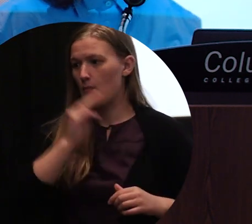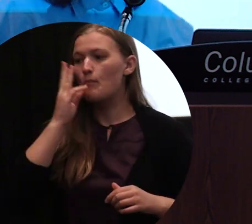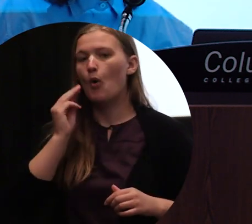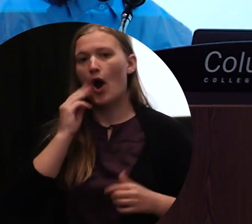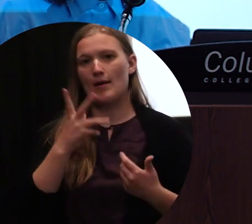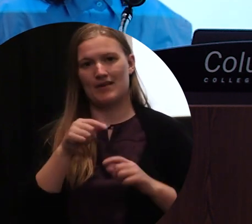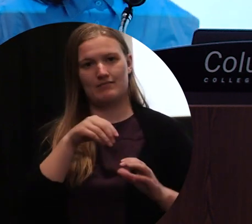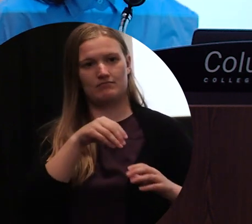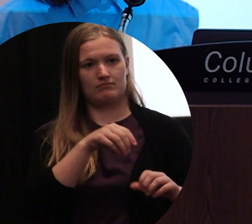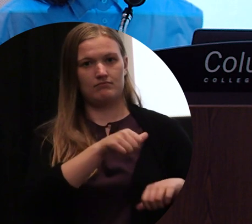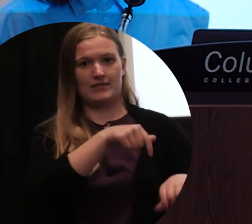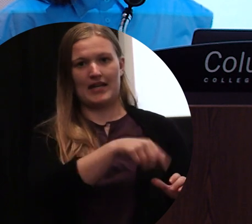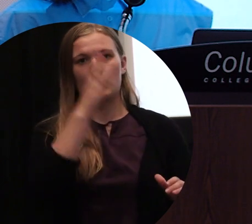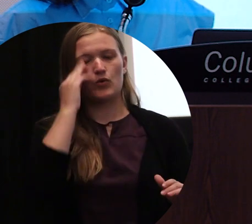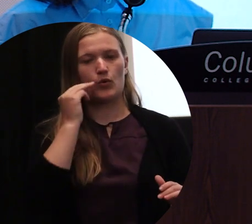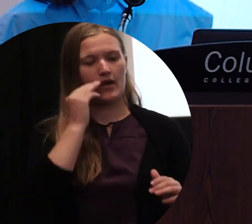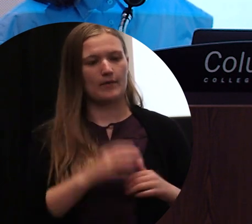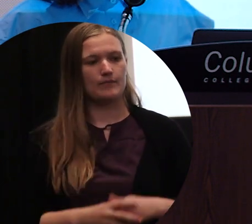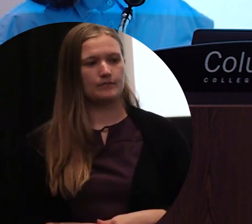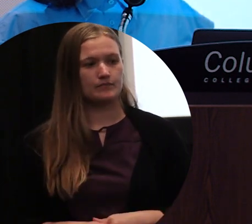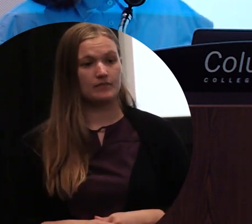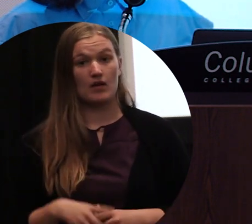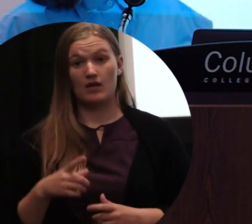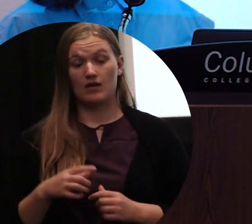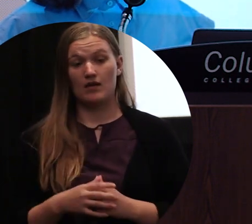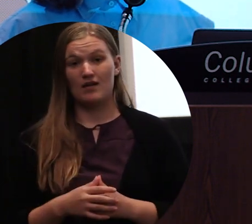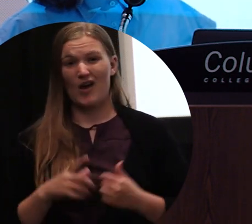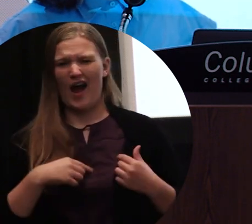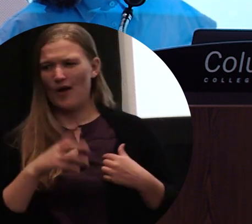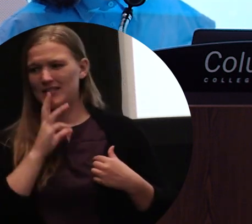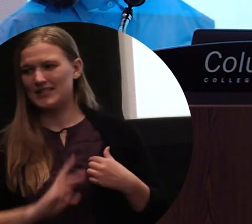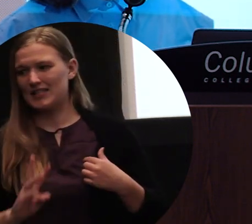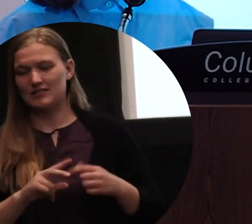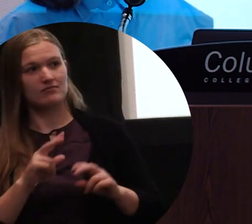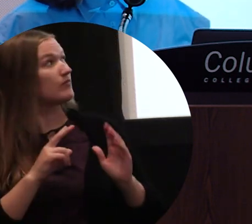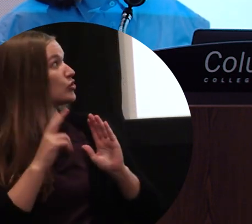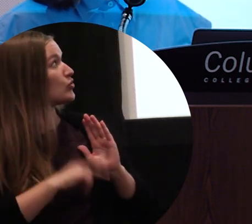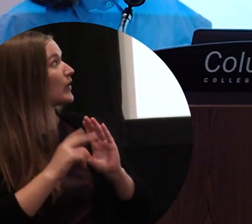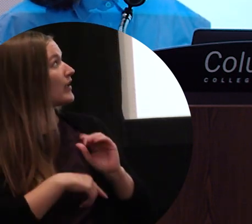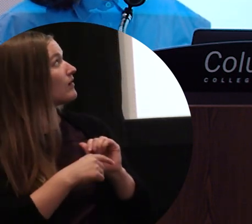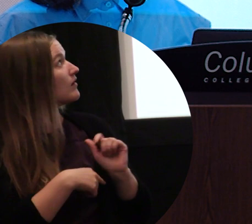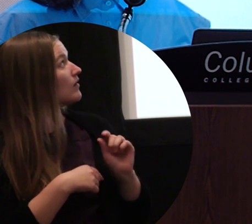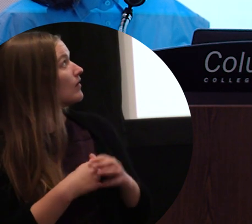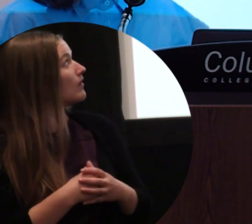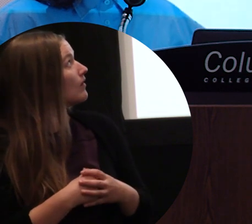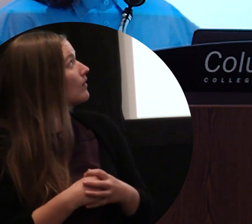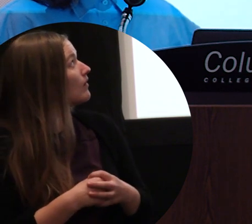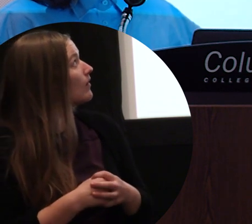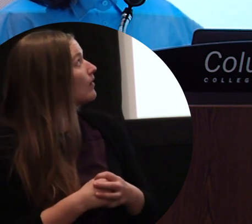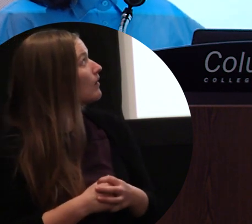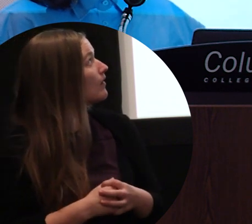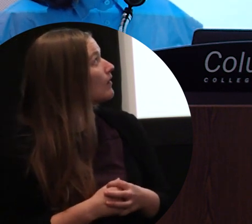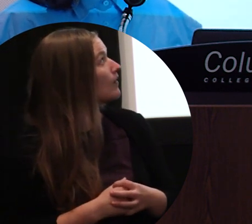When I first moved back to America, I was six. I was asked, I asked, I asked my Korean friend to help me translate what my teacher was saying. My